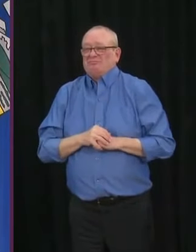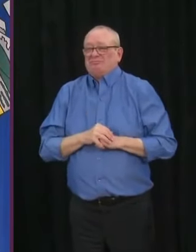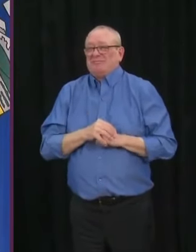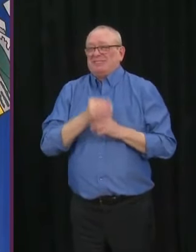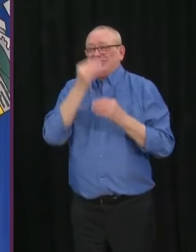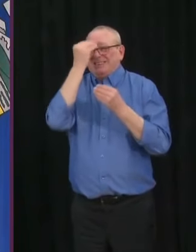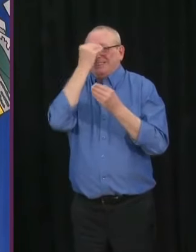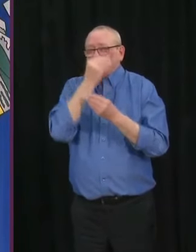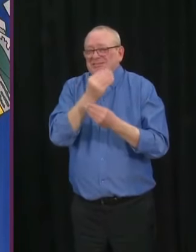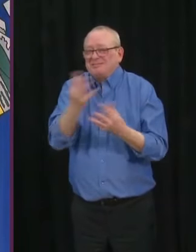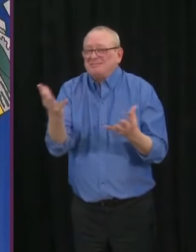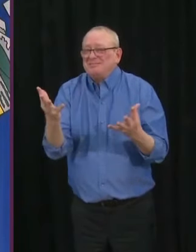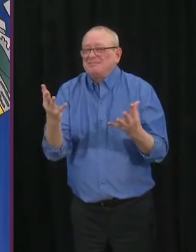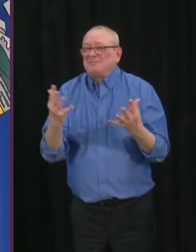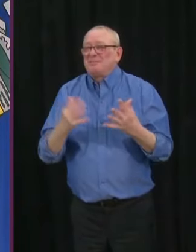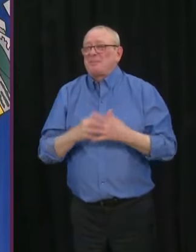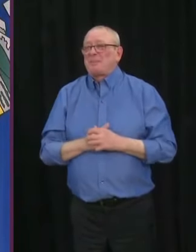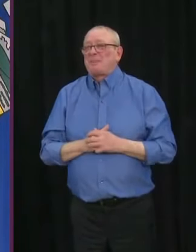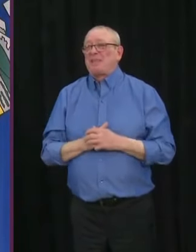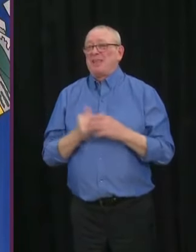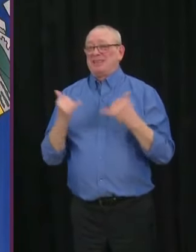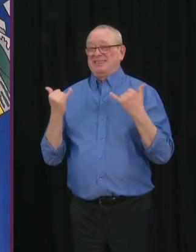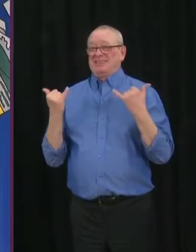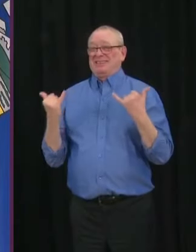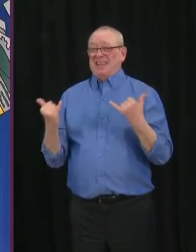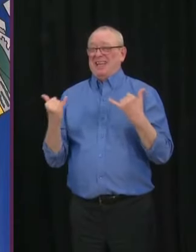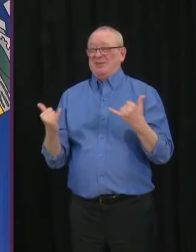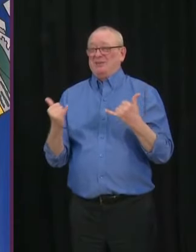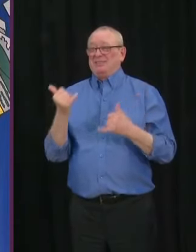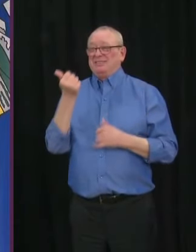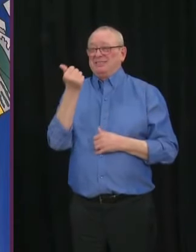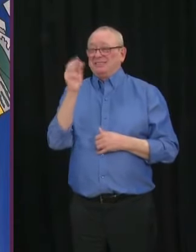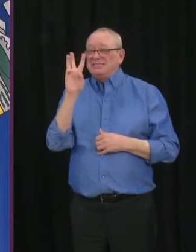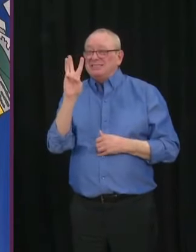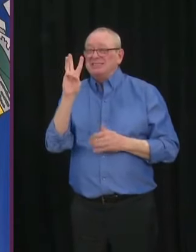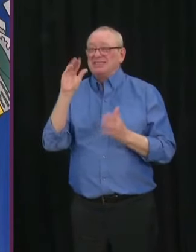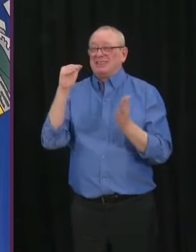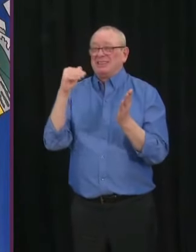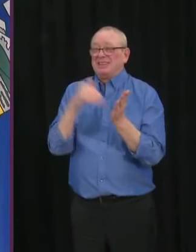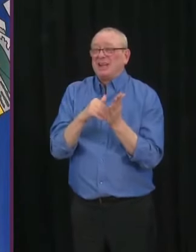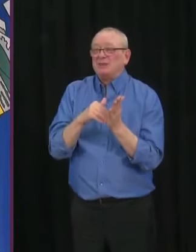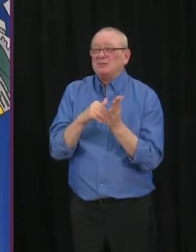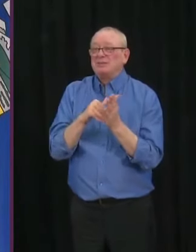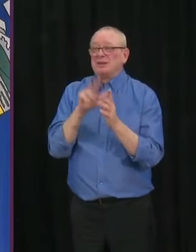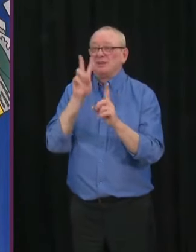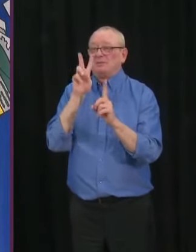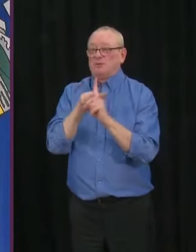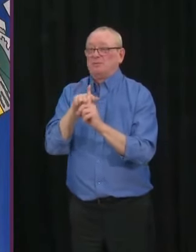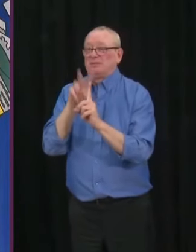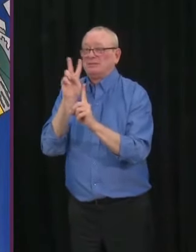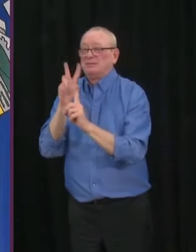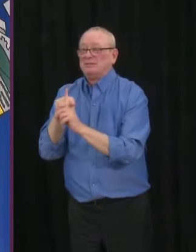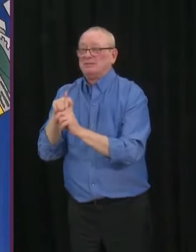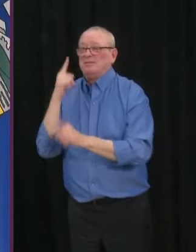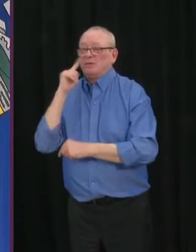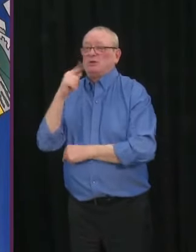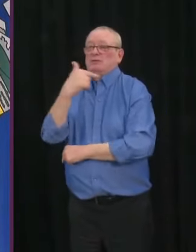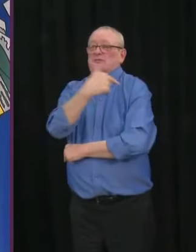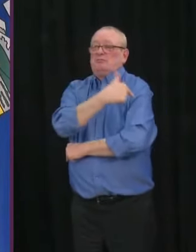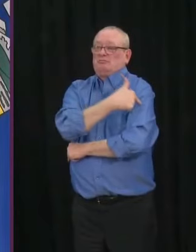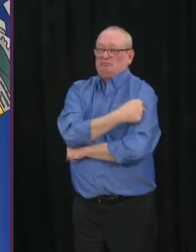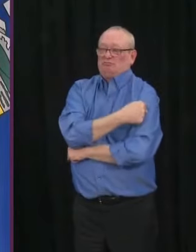that right now there are 16,000 appointments that are available through AHS on both,